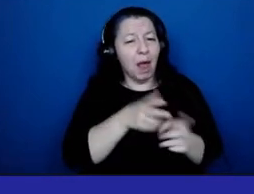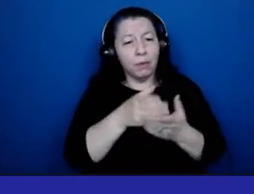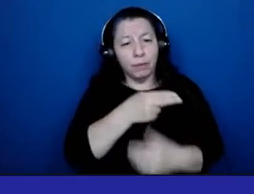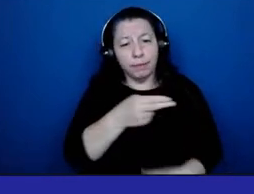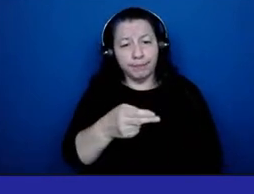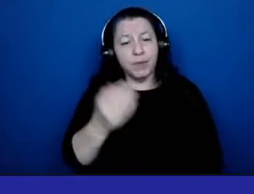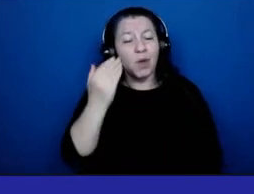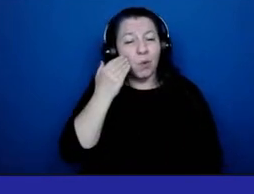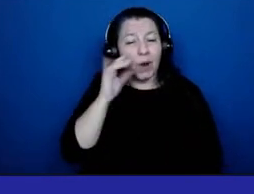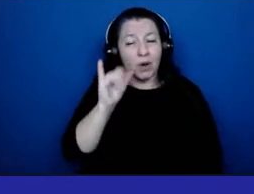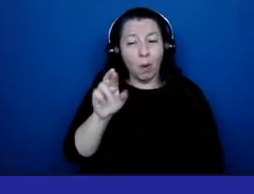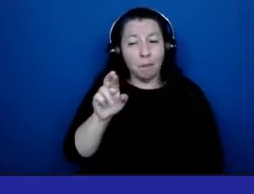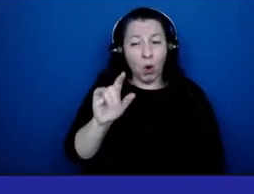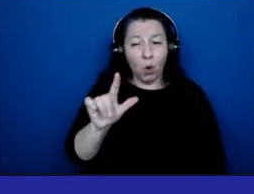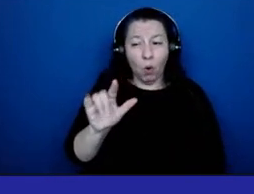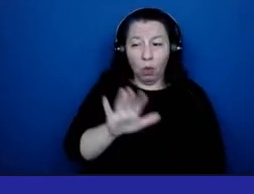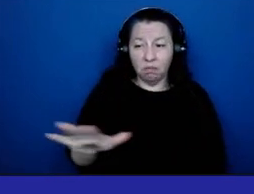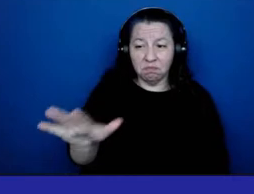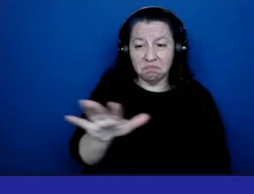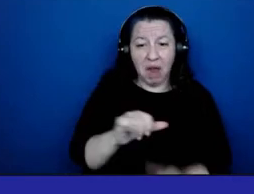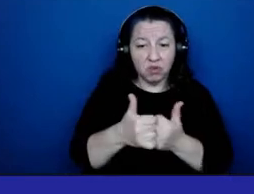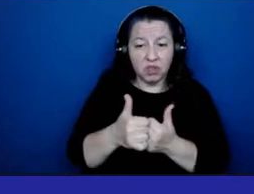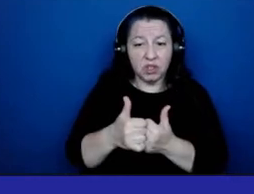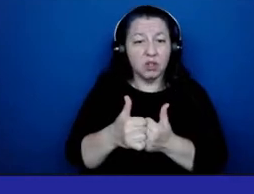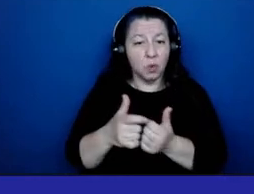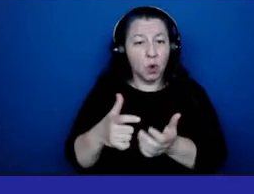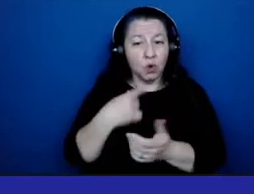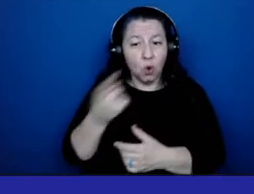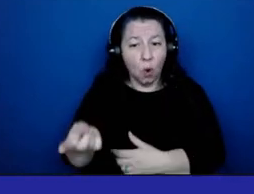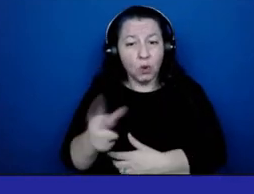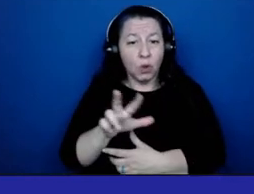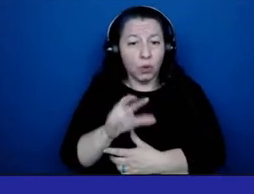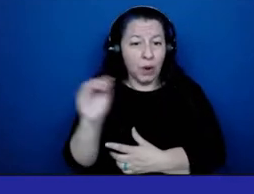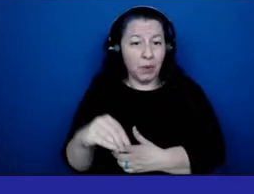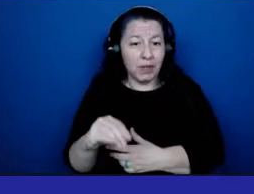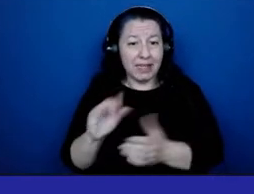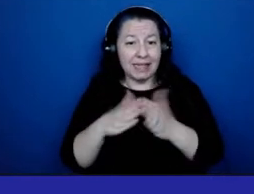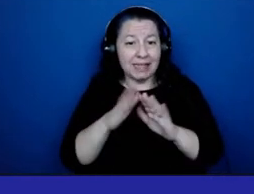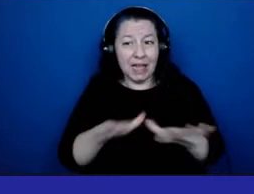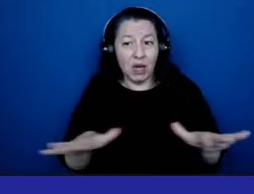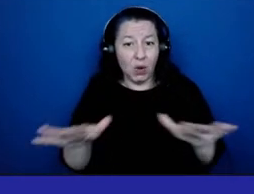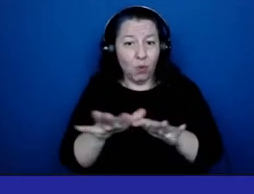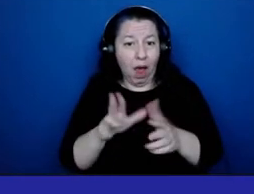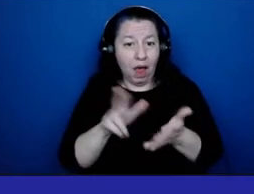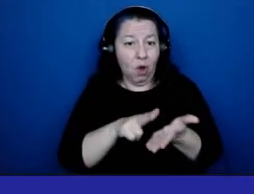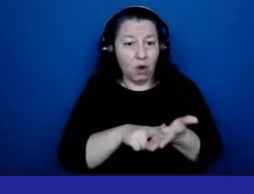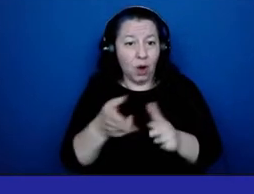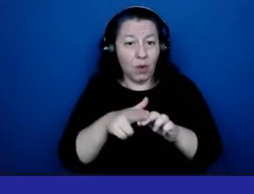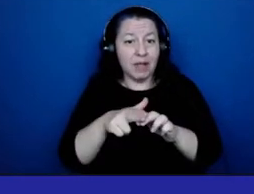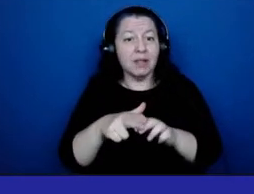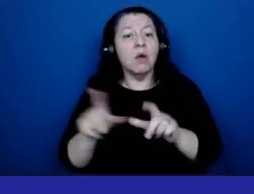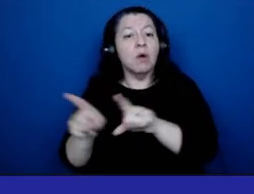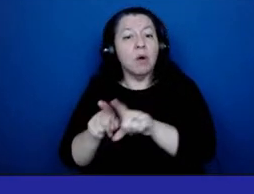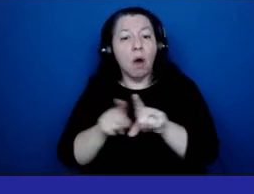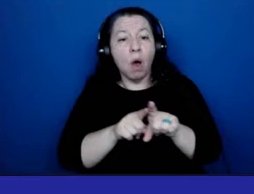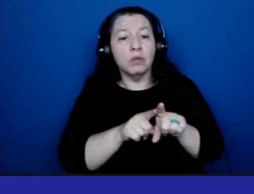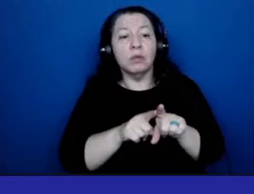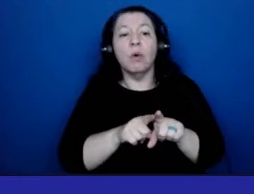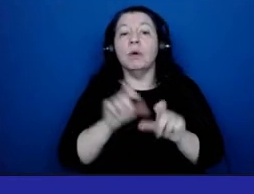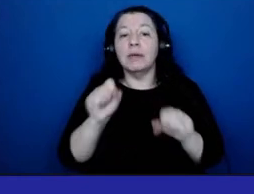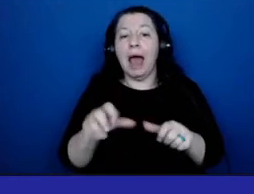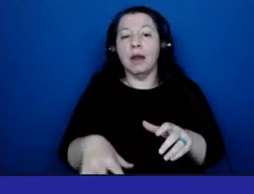mayoral agencies have been directed that the 3% yearly citywide contract raises are to be in addition to any voluntary raises.